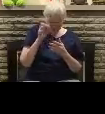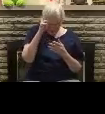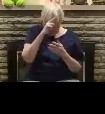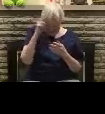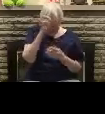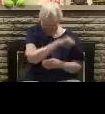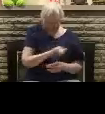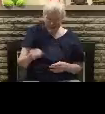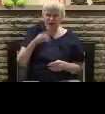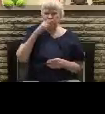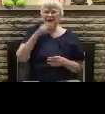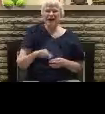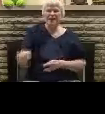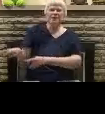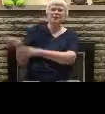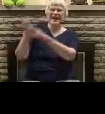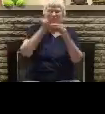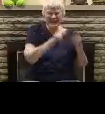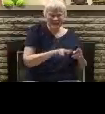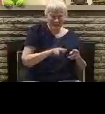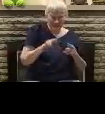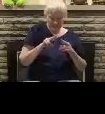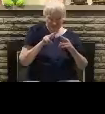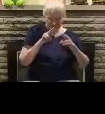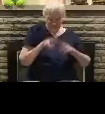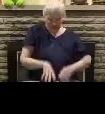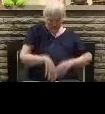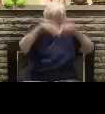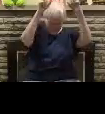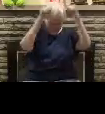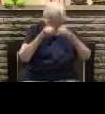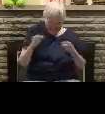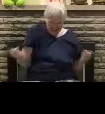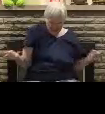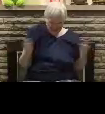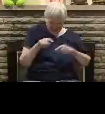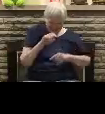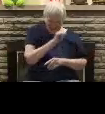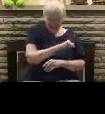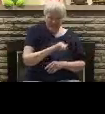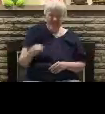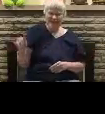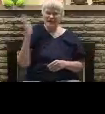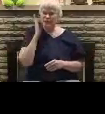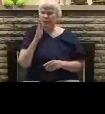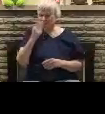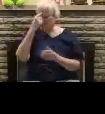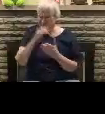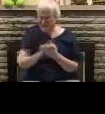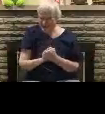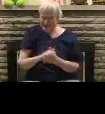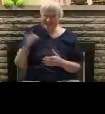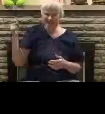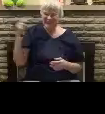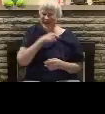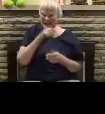for that reason they are prepped and ready the rapture takes place and they then are given over to this strong